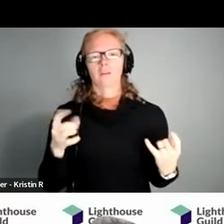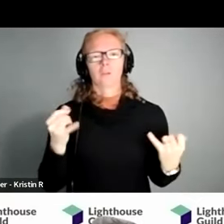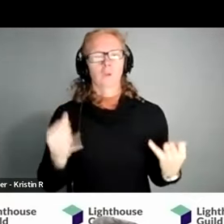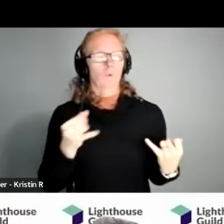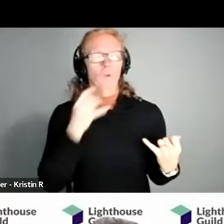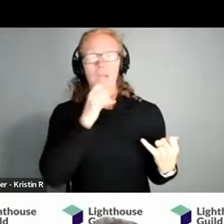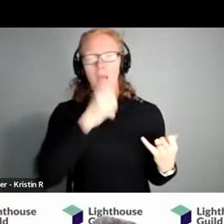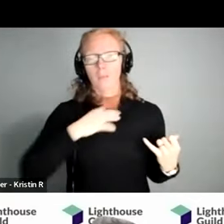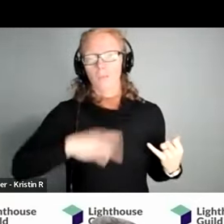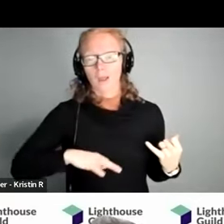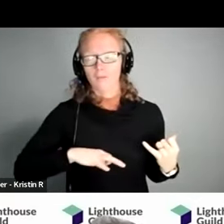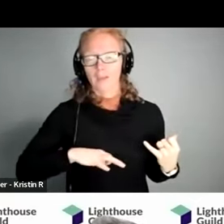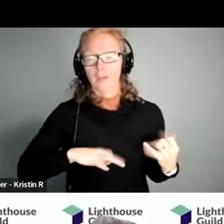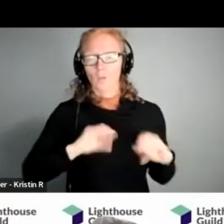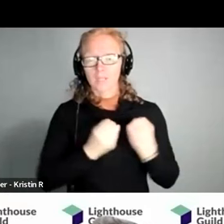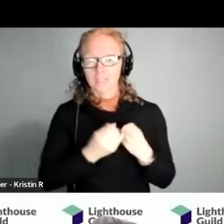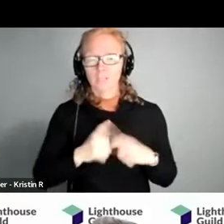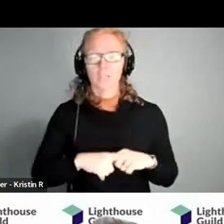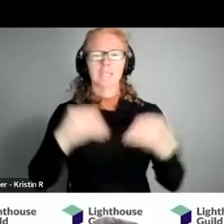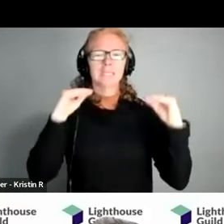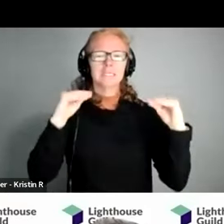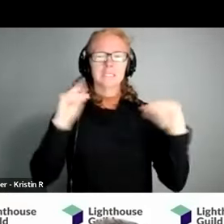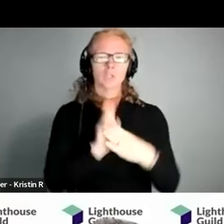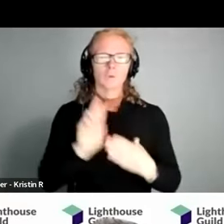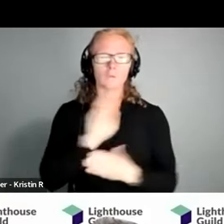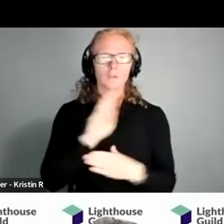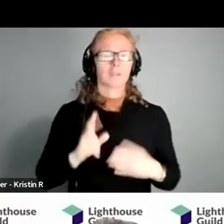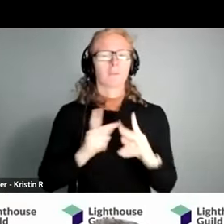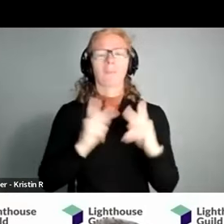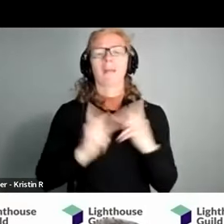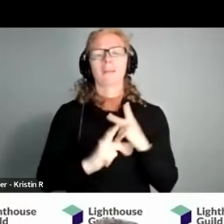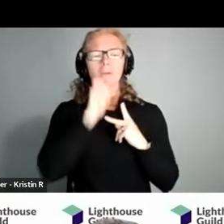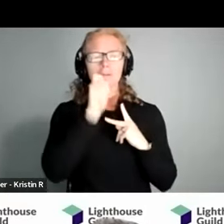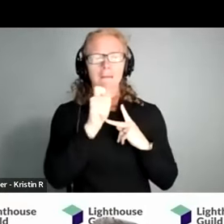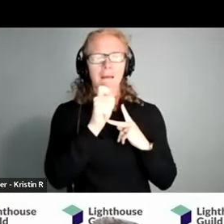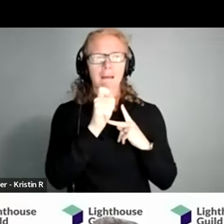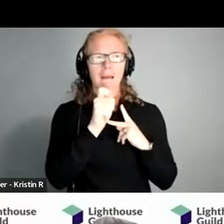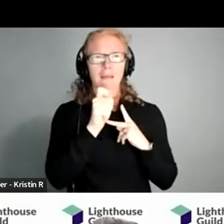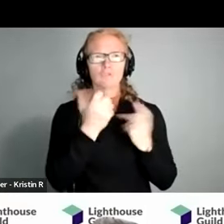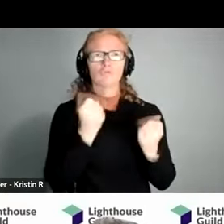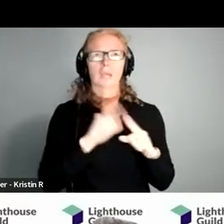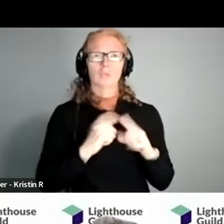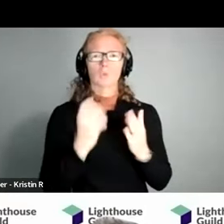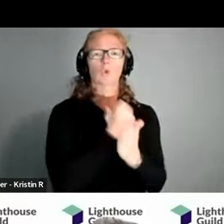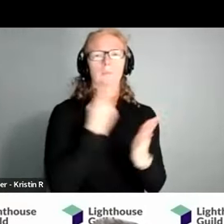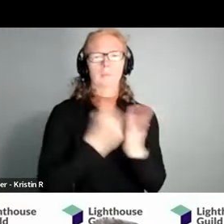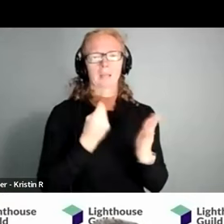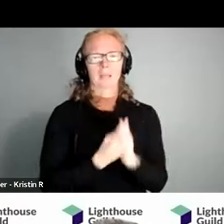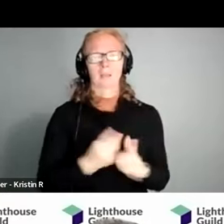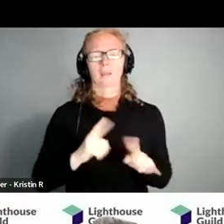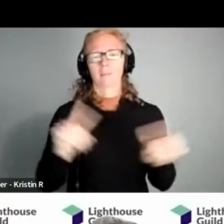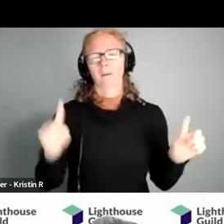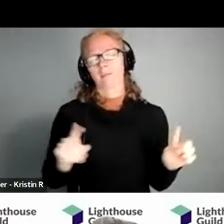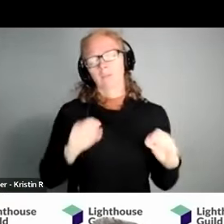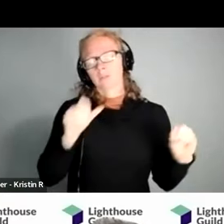a unit a teaching university a hospital places that aren't necessarily doing it for the profit um unfortunately there isn't